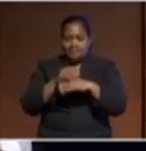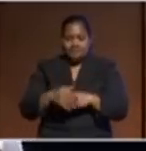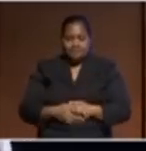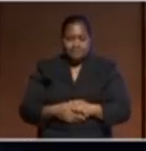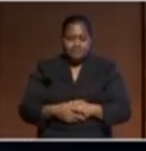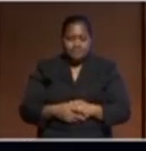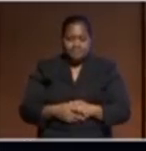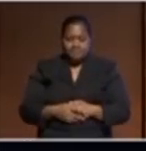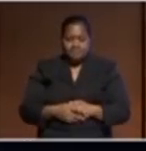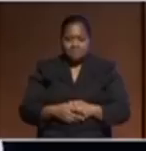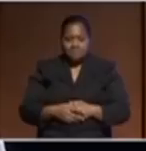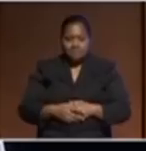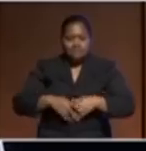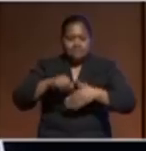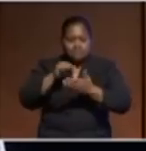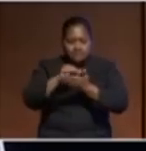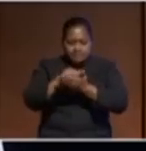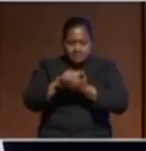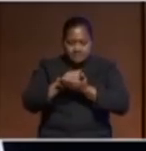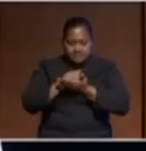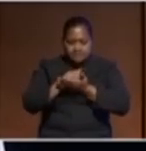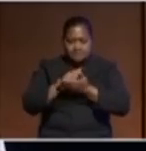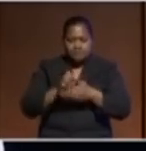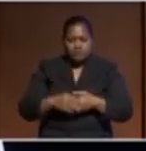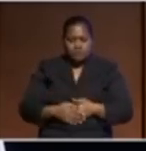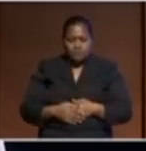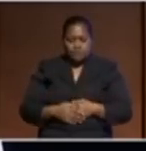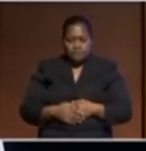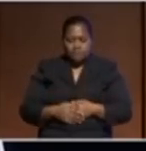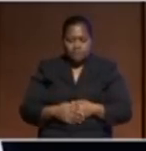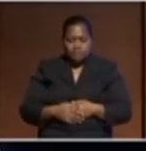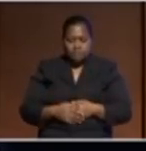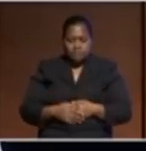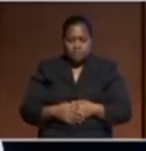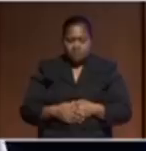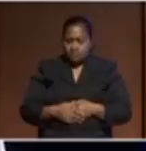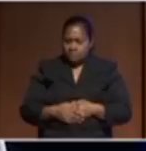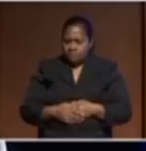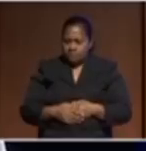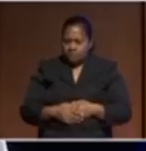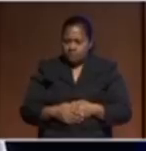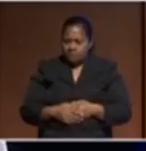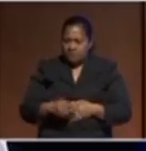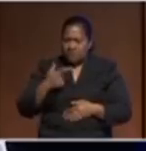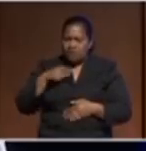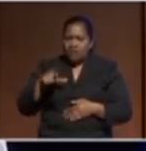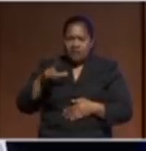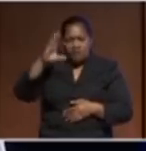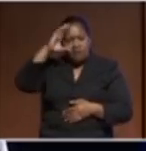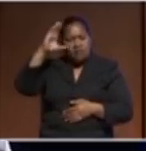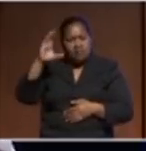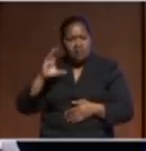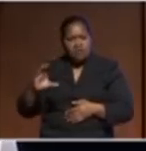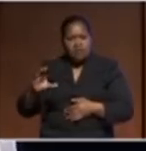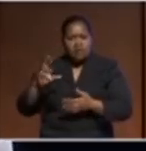I will submit that it is because of probably the denial of the industrialized countries to really face on